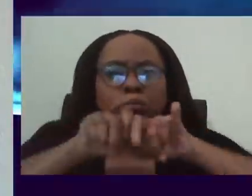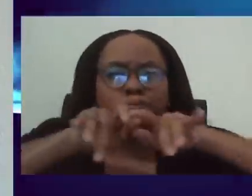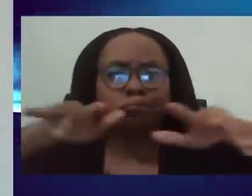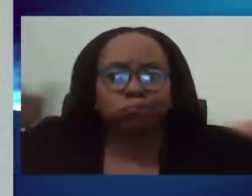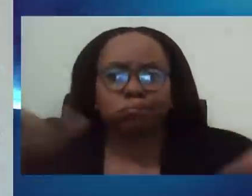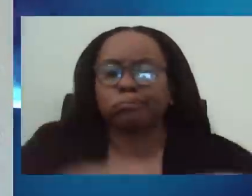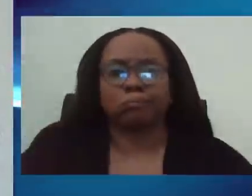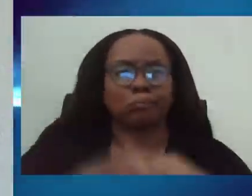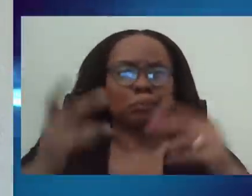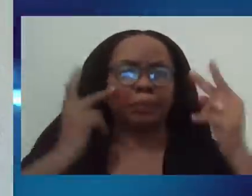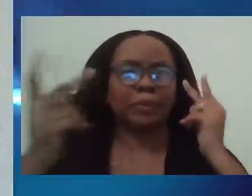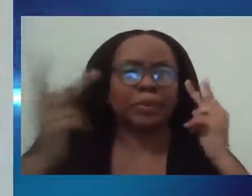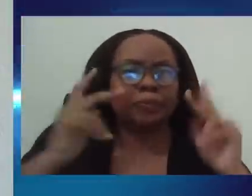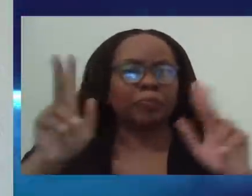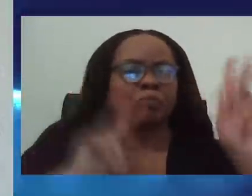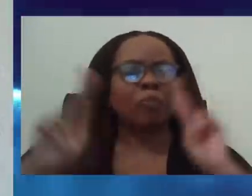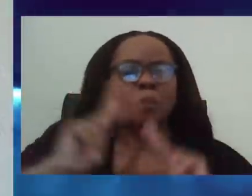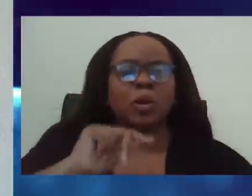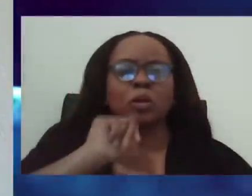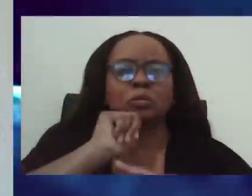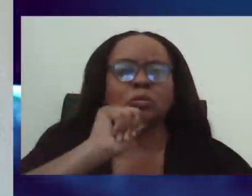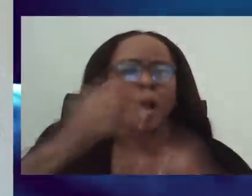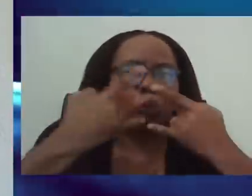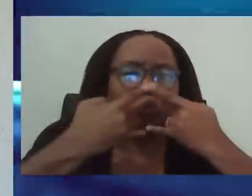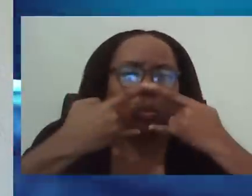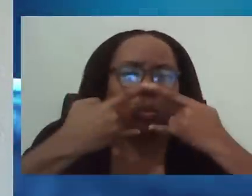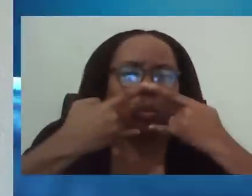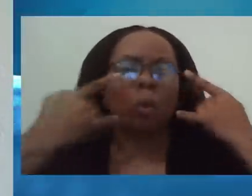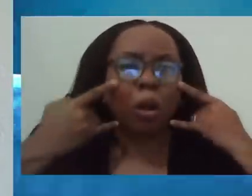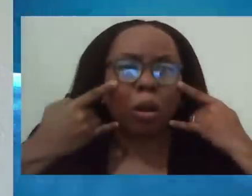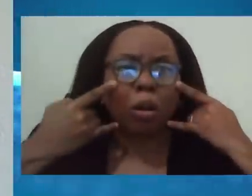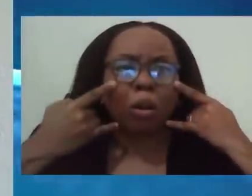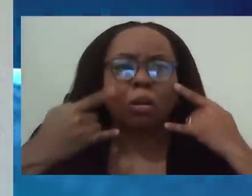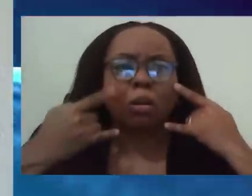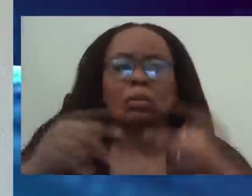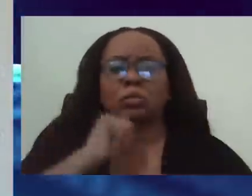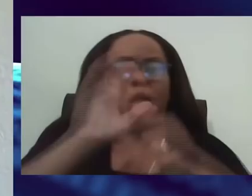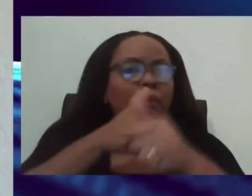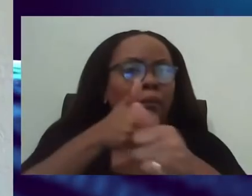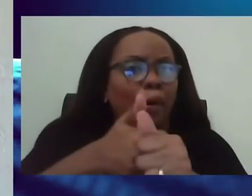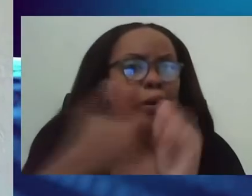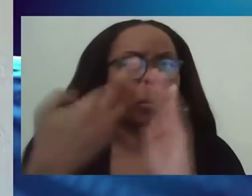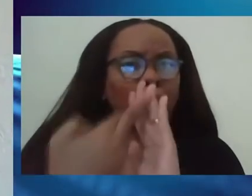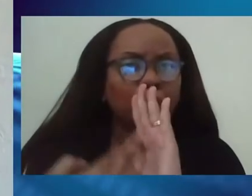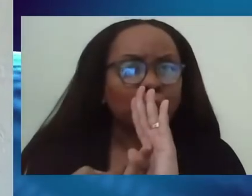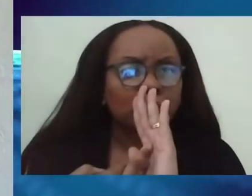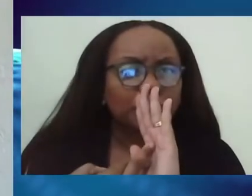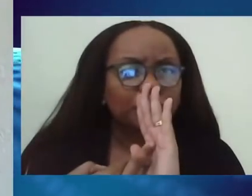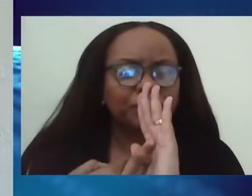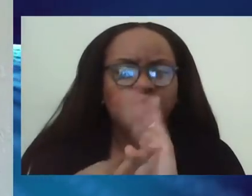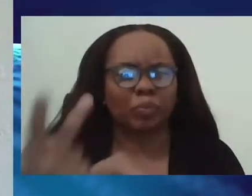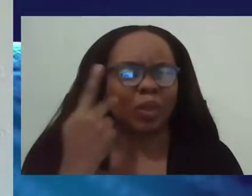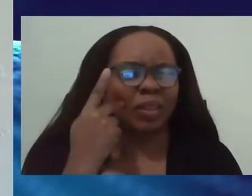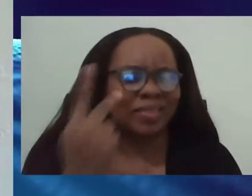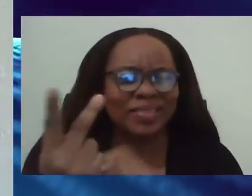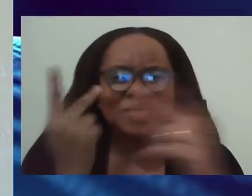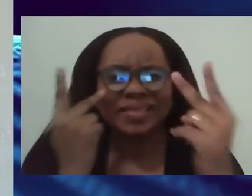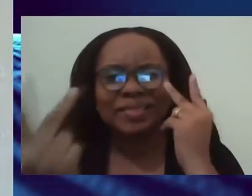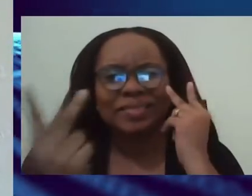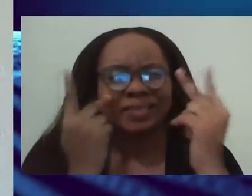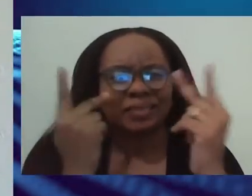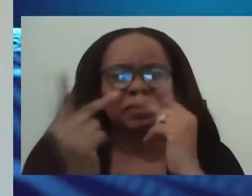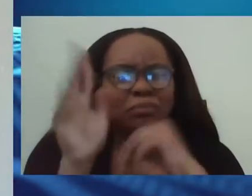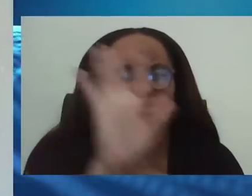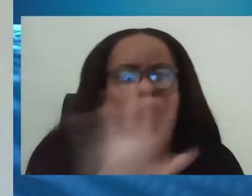it causes the numbers to be drawn. No, it will actually be longer. You can see that in some of the graphs across